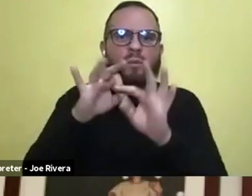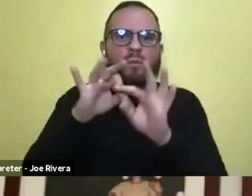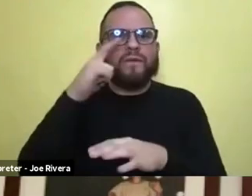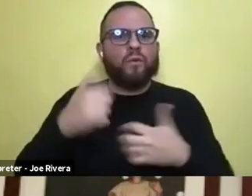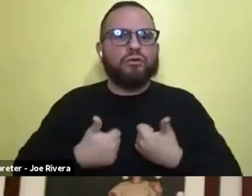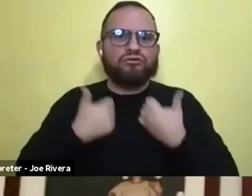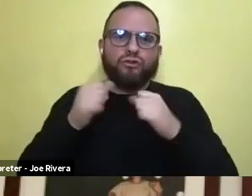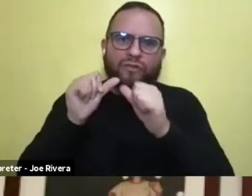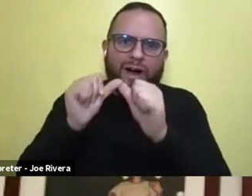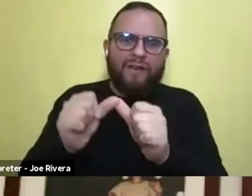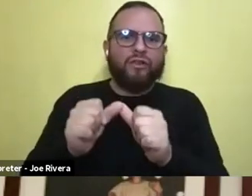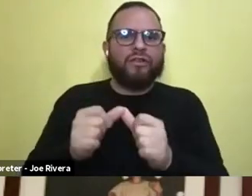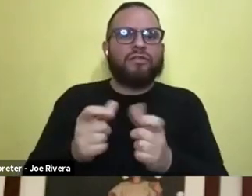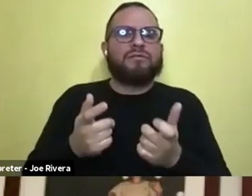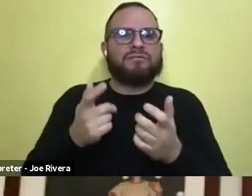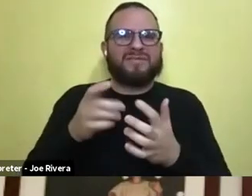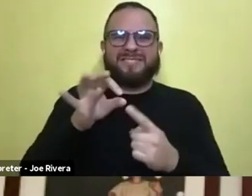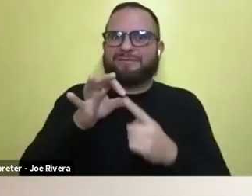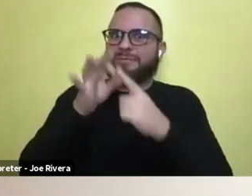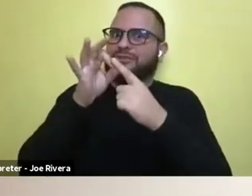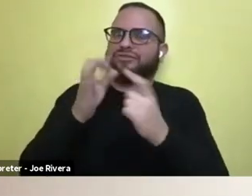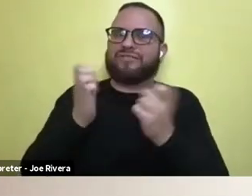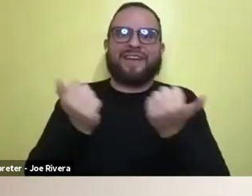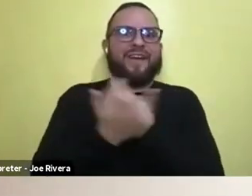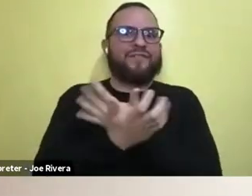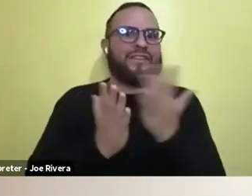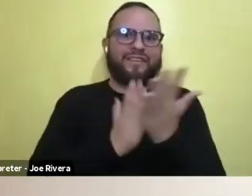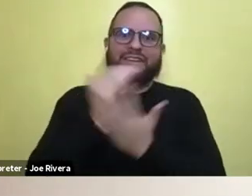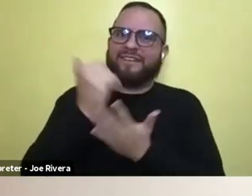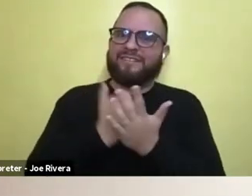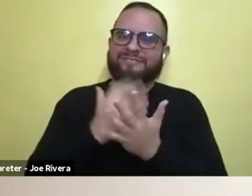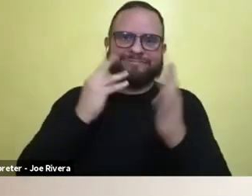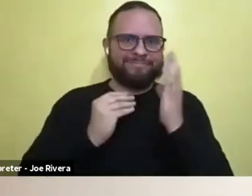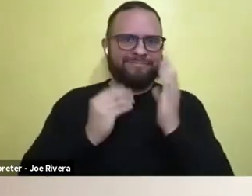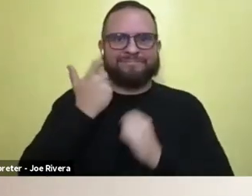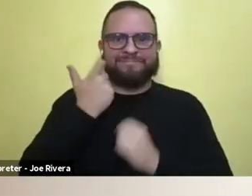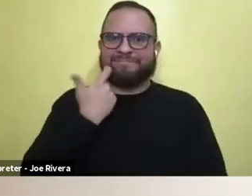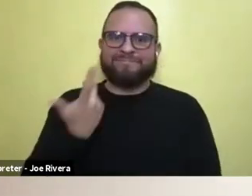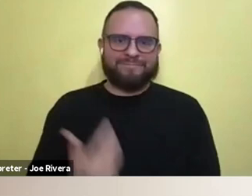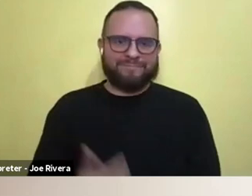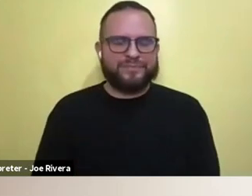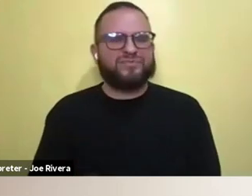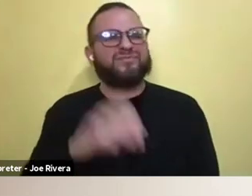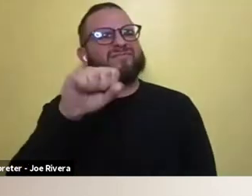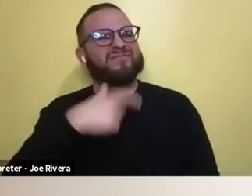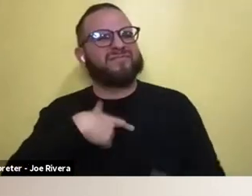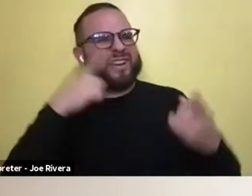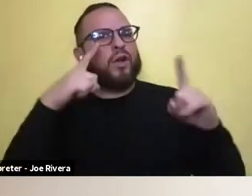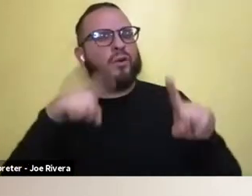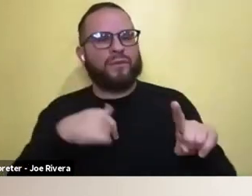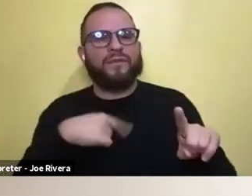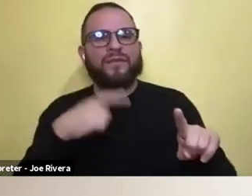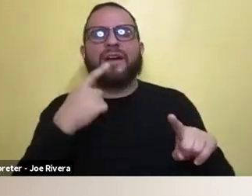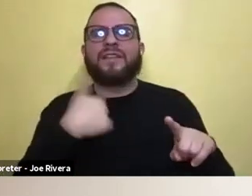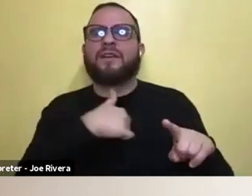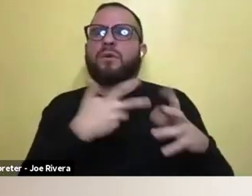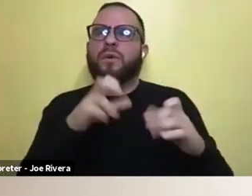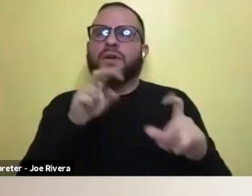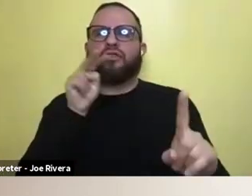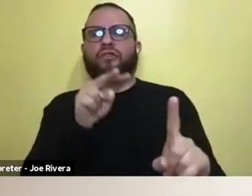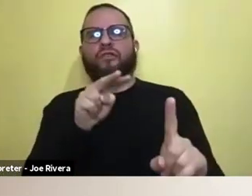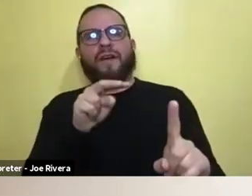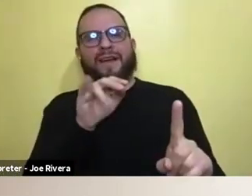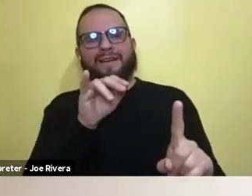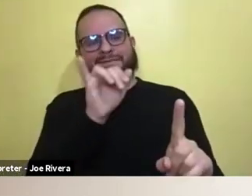especially given all that we've been to. Yeah, no, no, I totally, I think that's one of the things that we, we also wanted to look at in this show